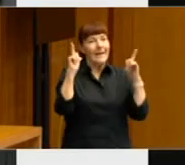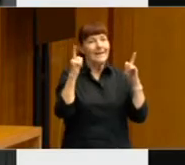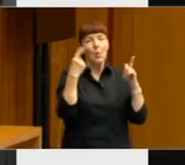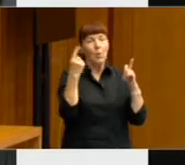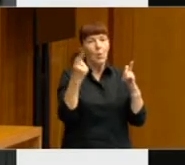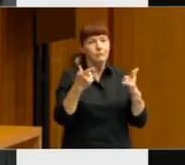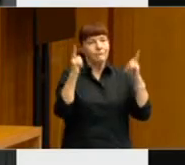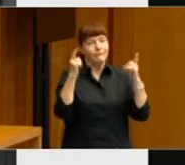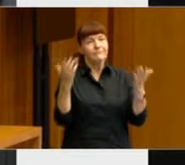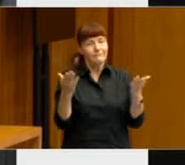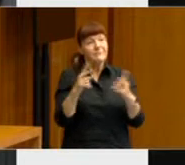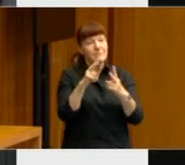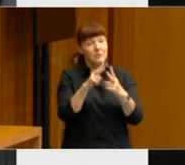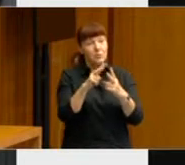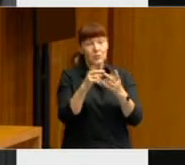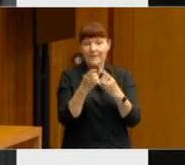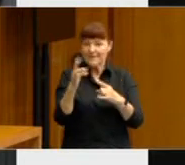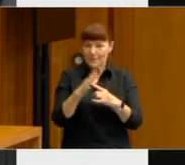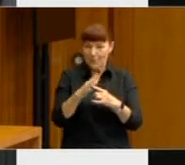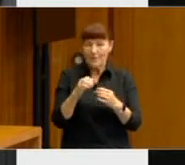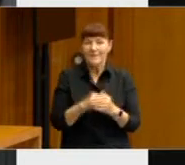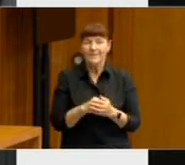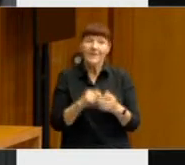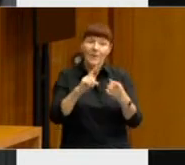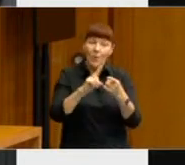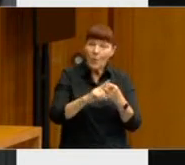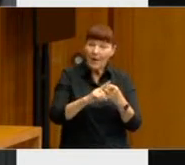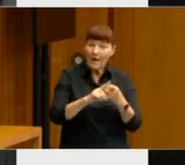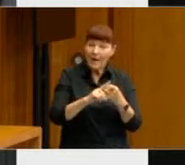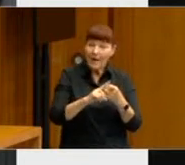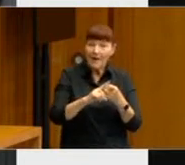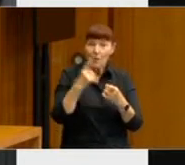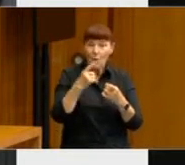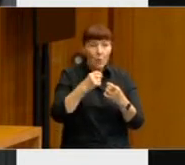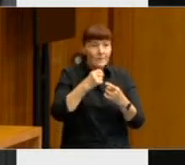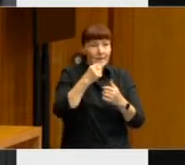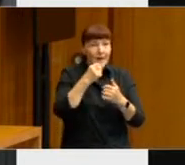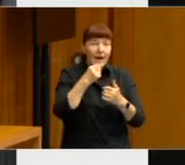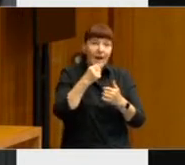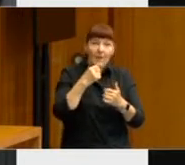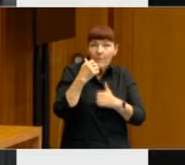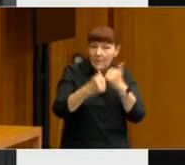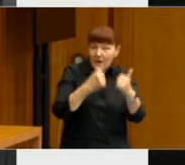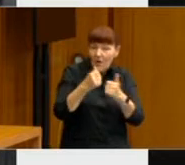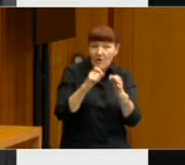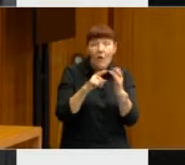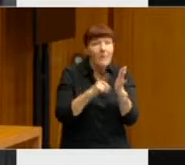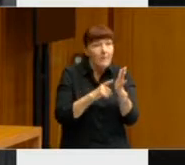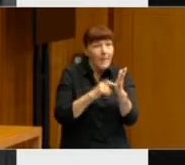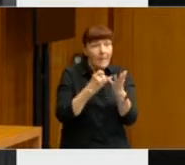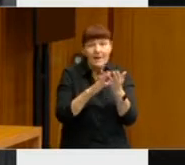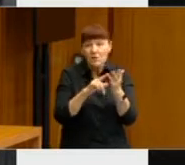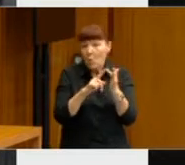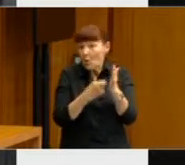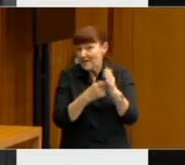Two things are important here. One was the relative unpopularity of Bill Shorten as Labour leader. And the